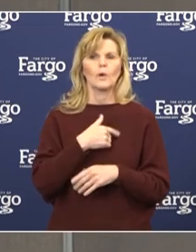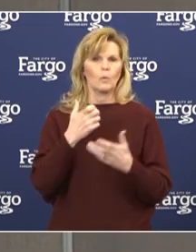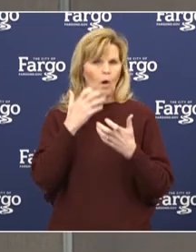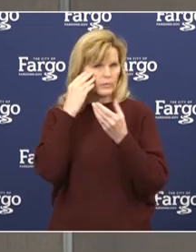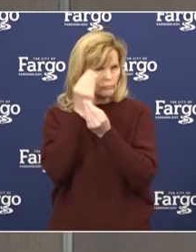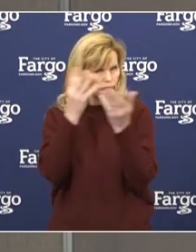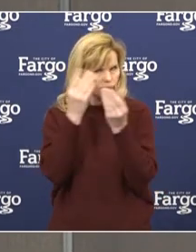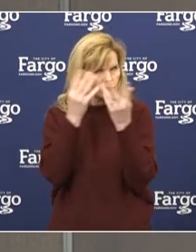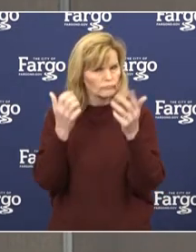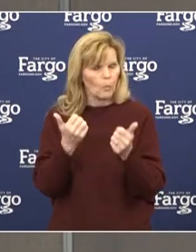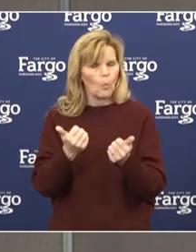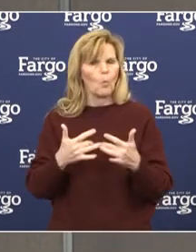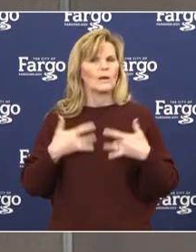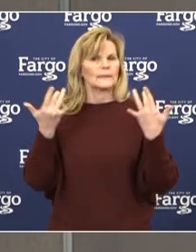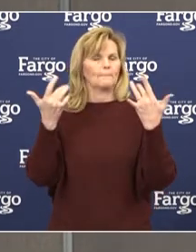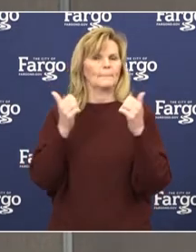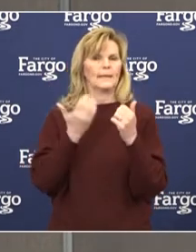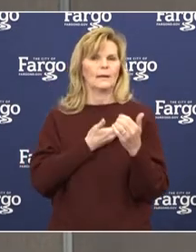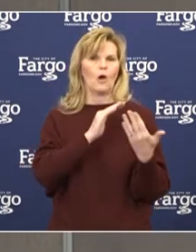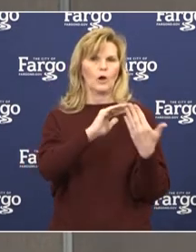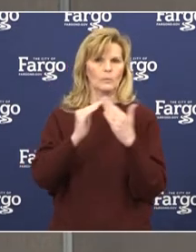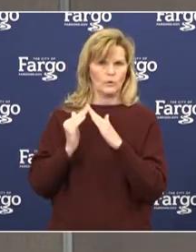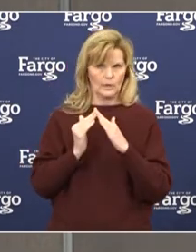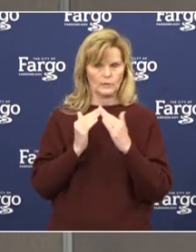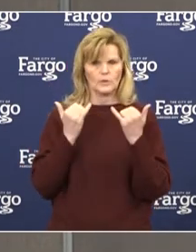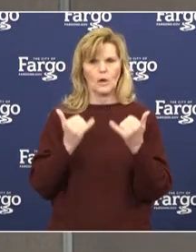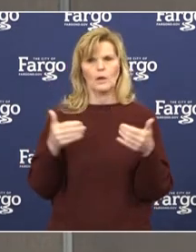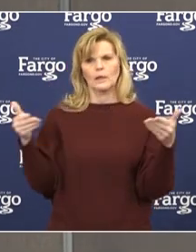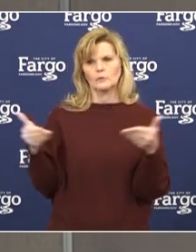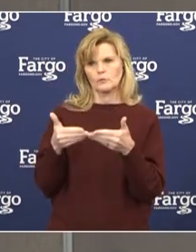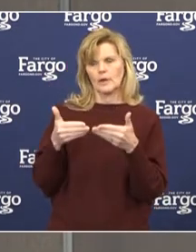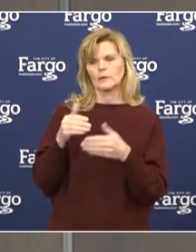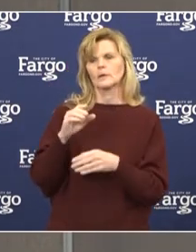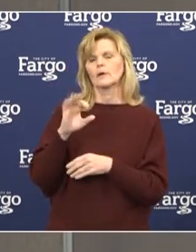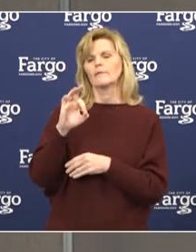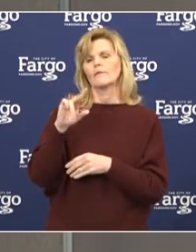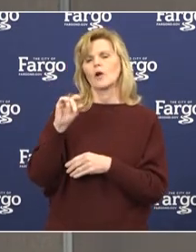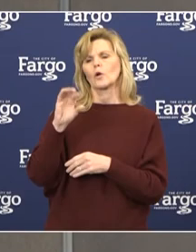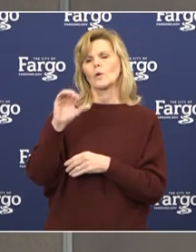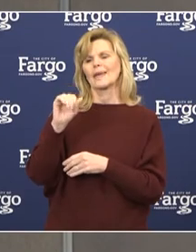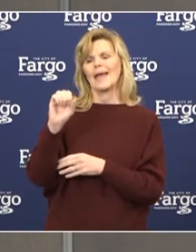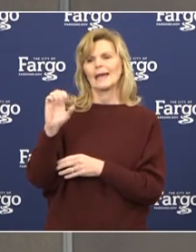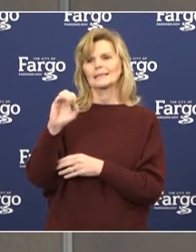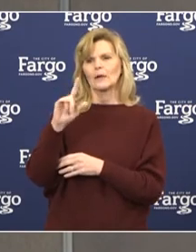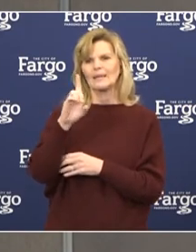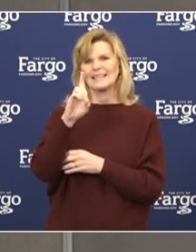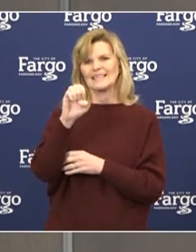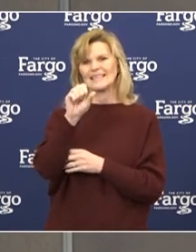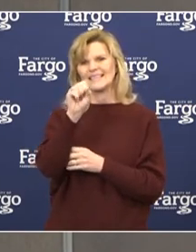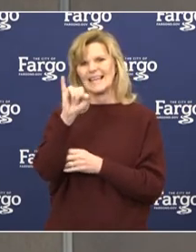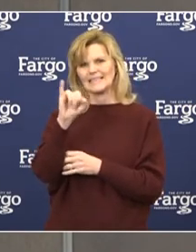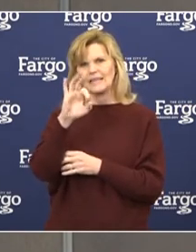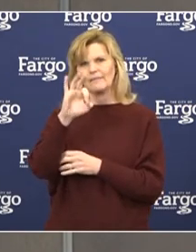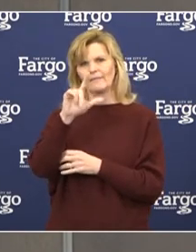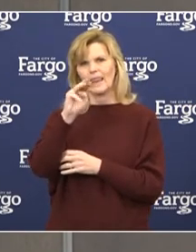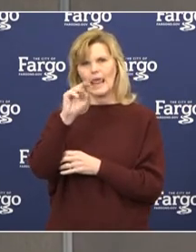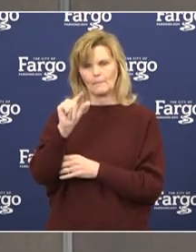what's going on in our community. With that, I'd like to introduce Director of Fargo-Casque Public Health, Desi Fleming, to provide an update.